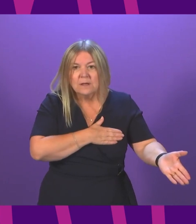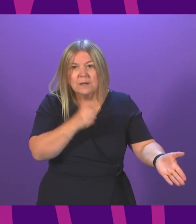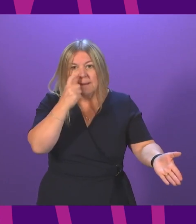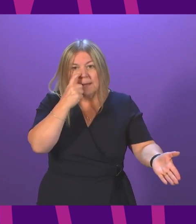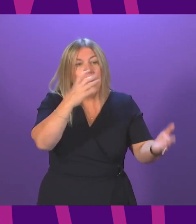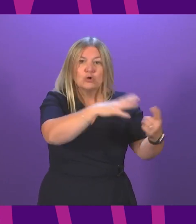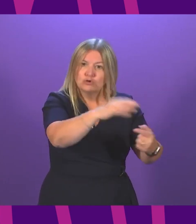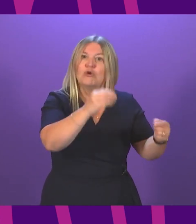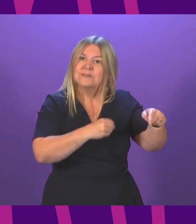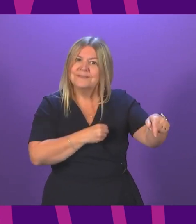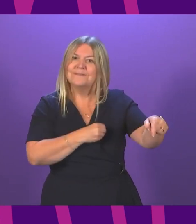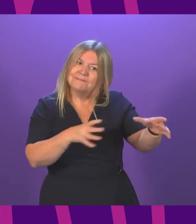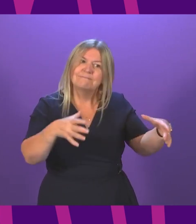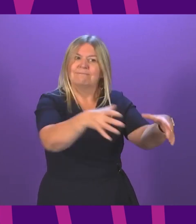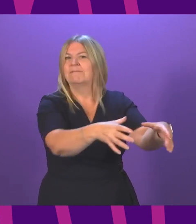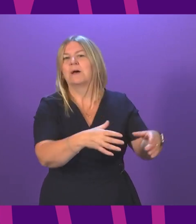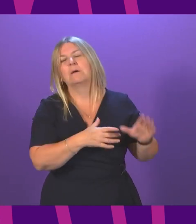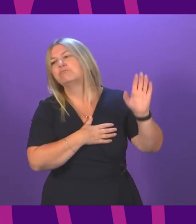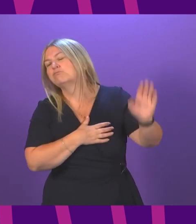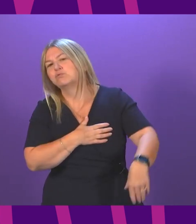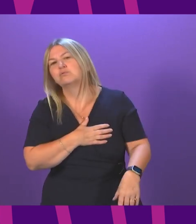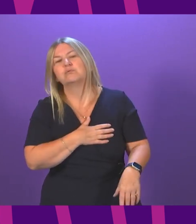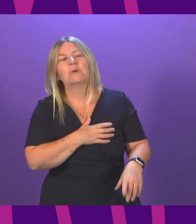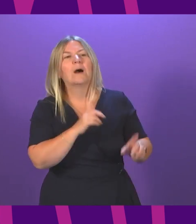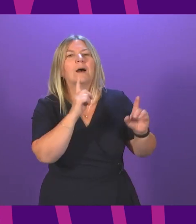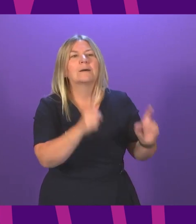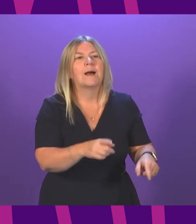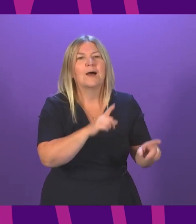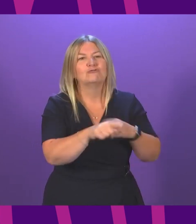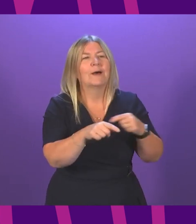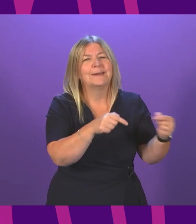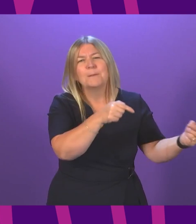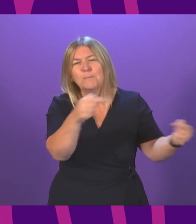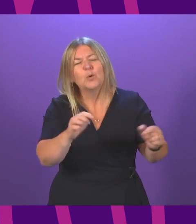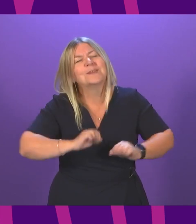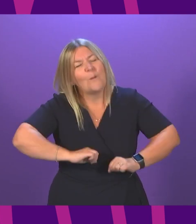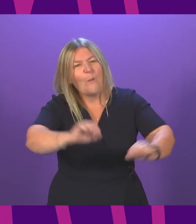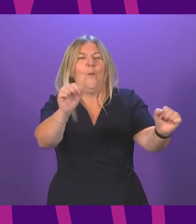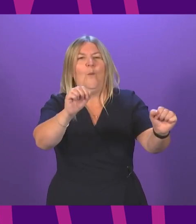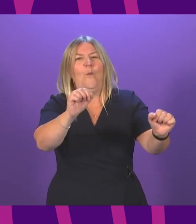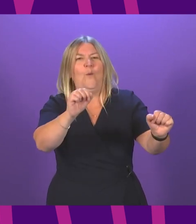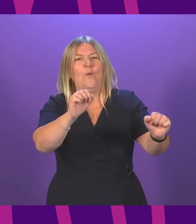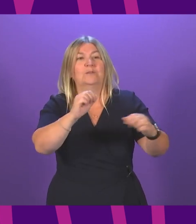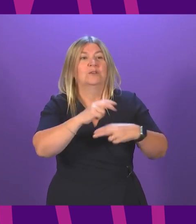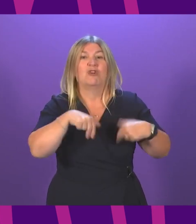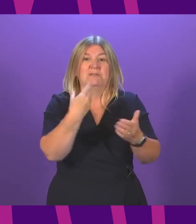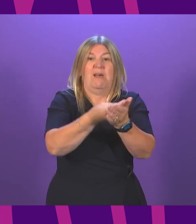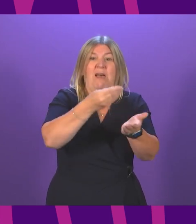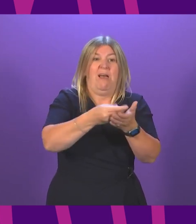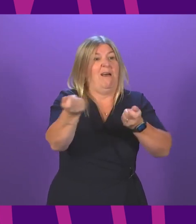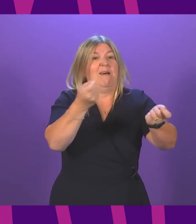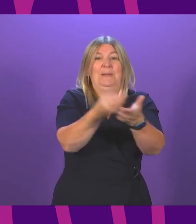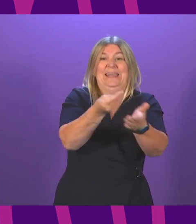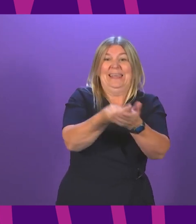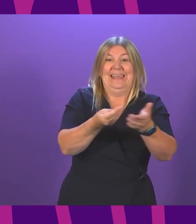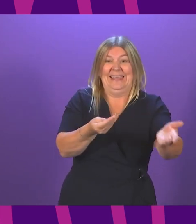The Conservatives who cannot bring themselves to oppose their own Chancellor taking £20 a week away from the poorest